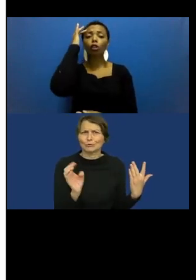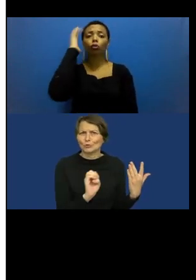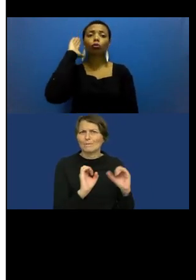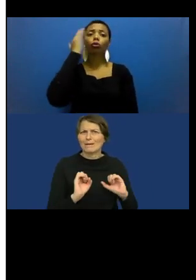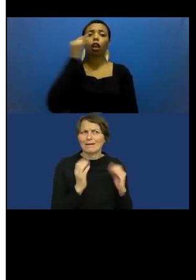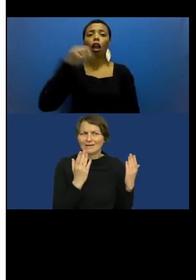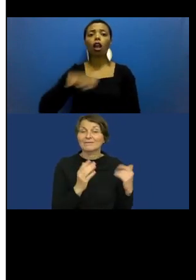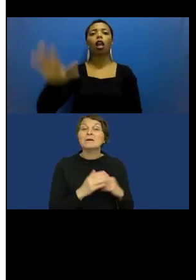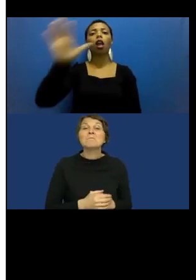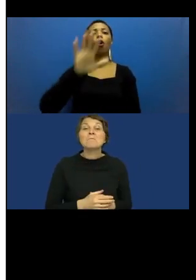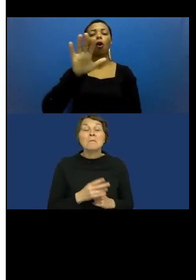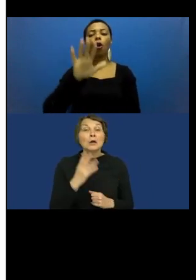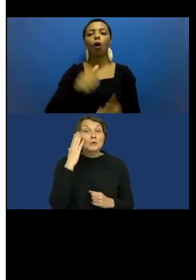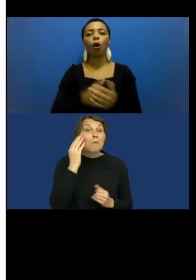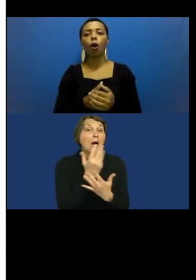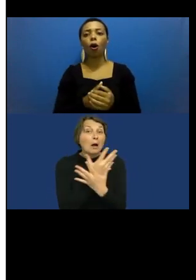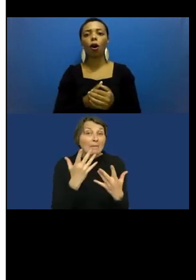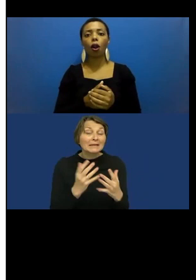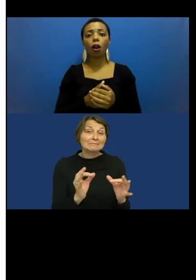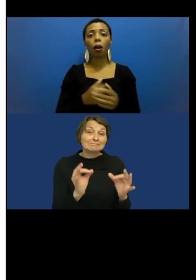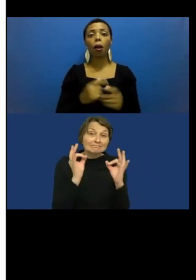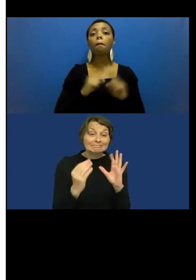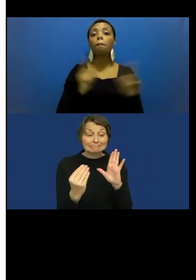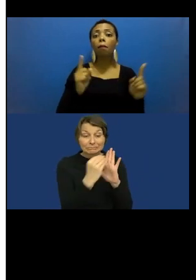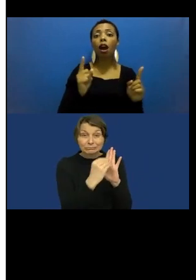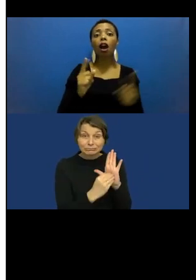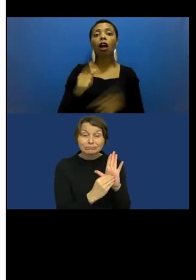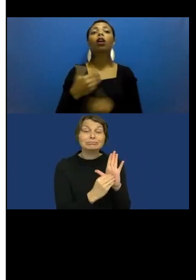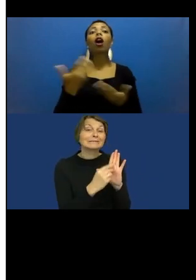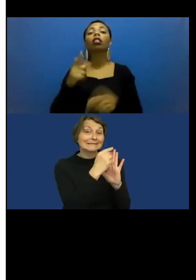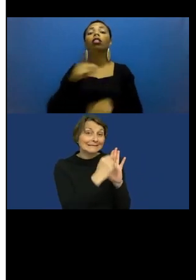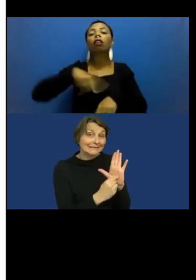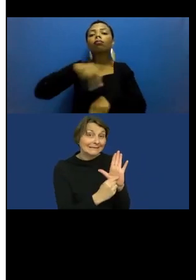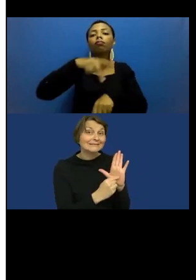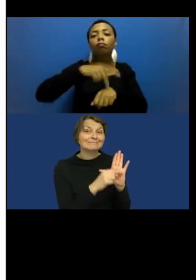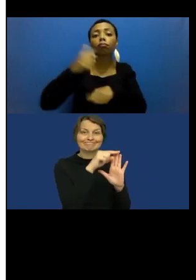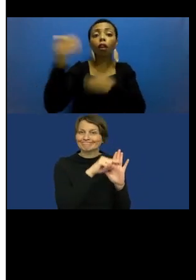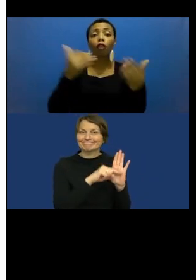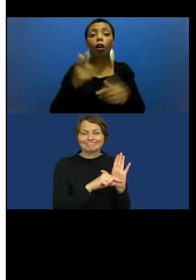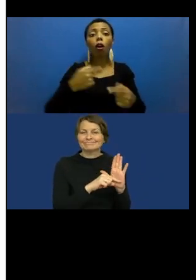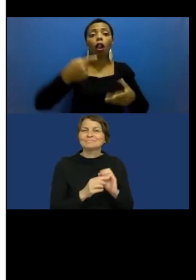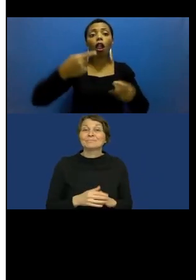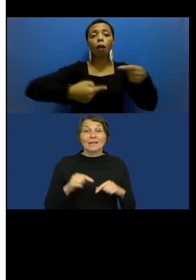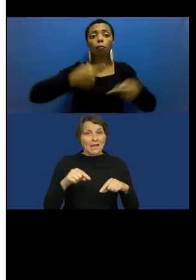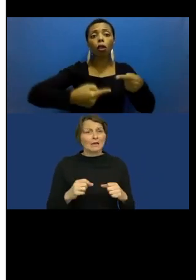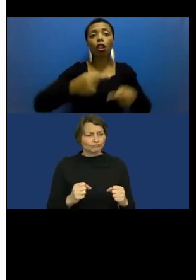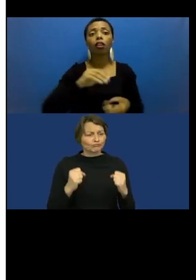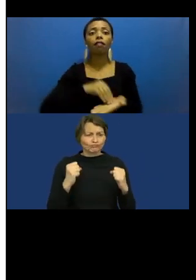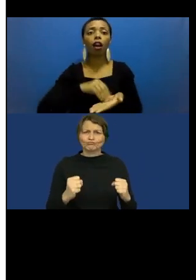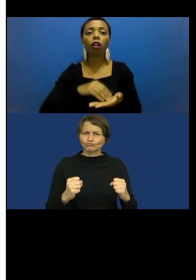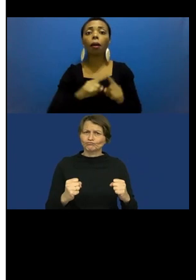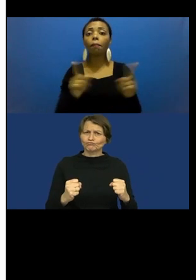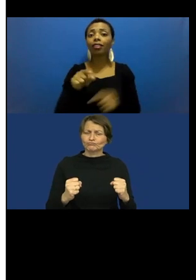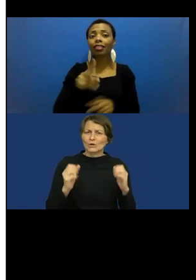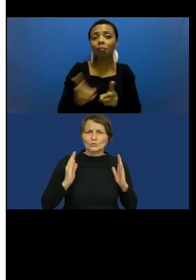recognition in law and policy. There is a strong human rights legal framework in Europe. However, there are